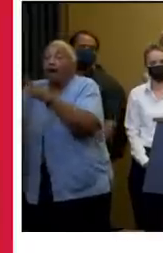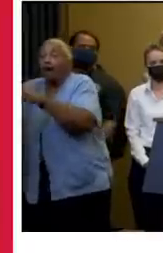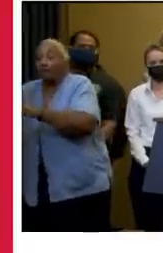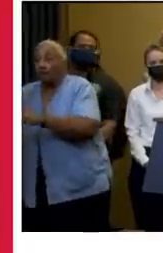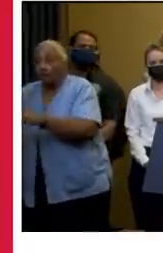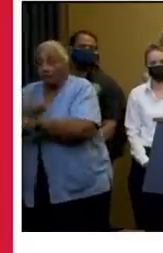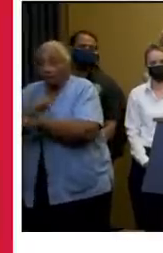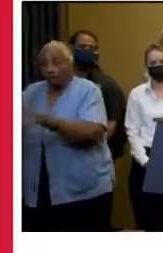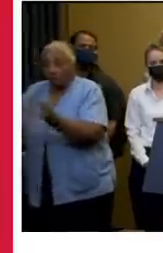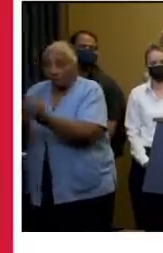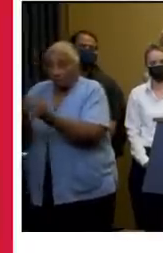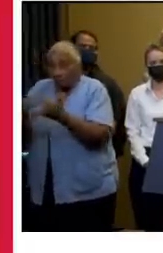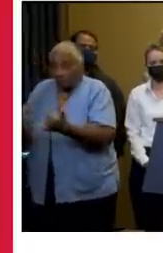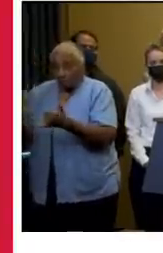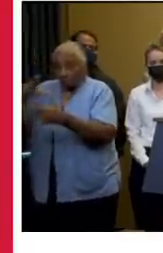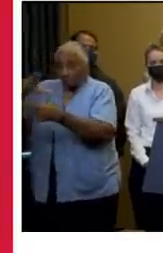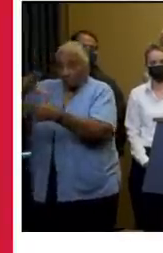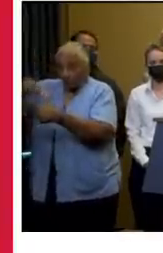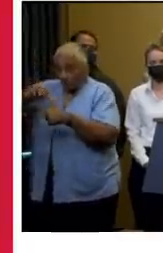this.